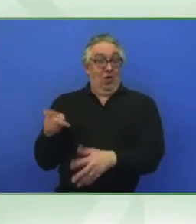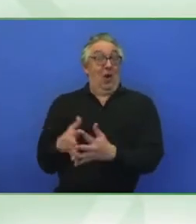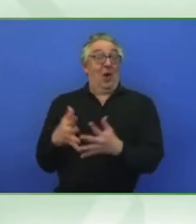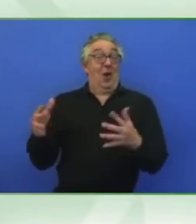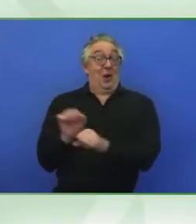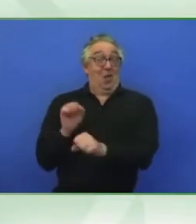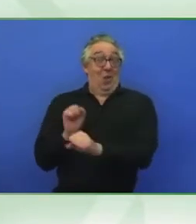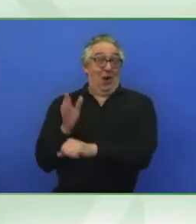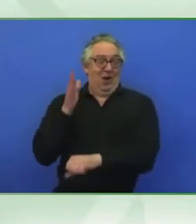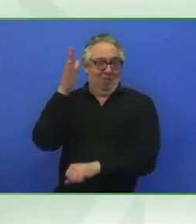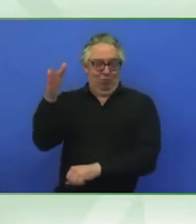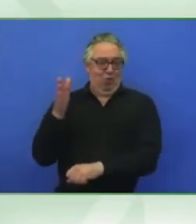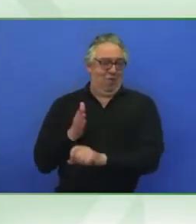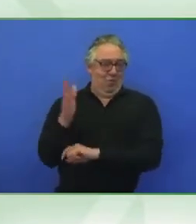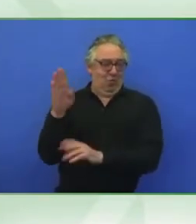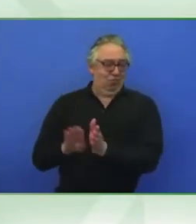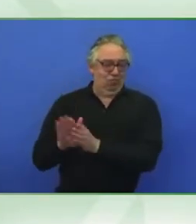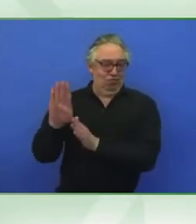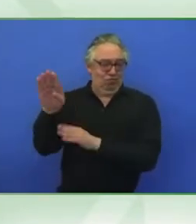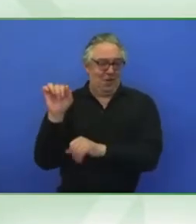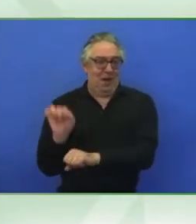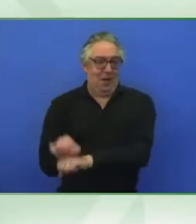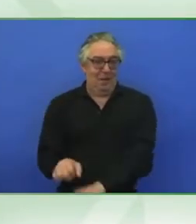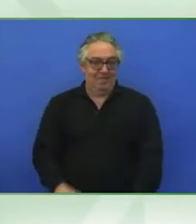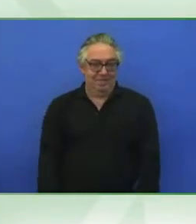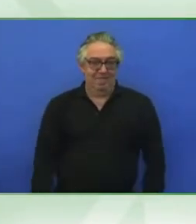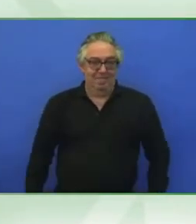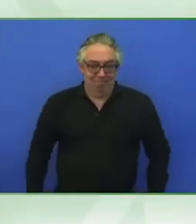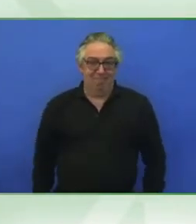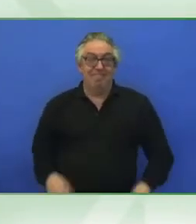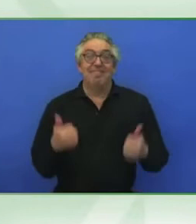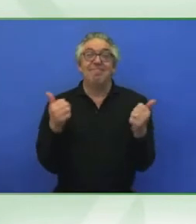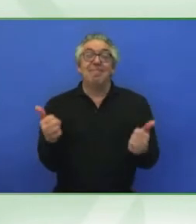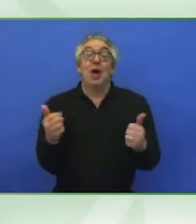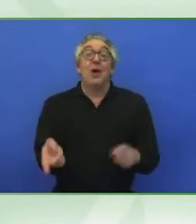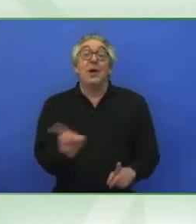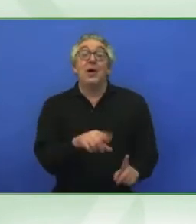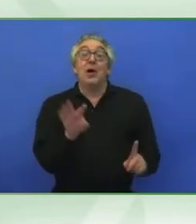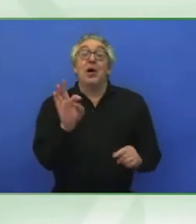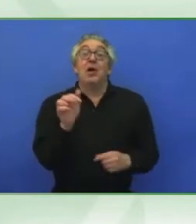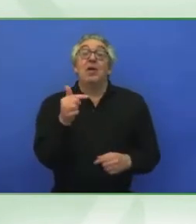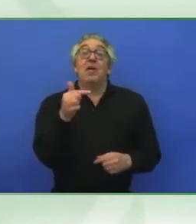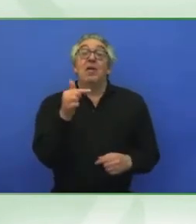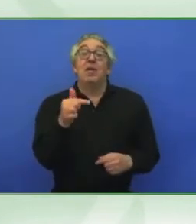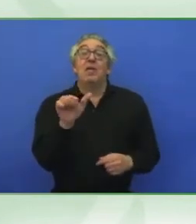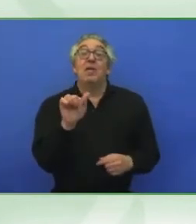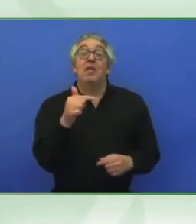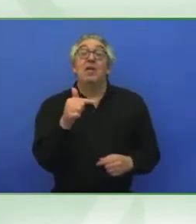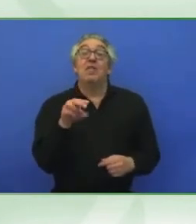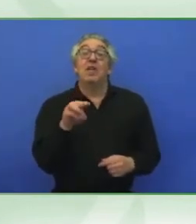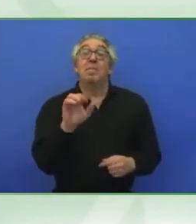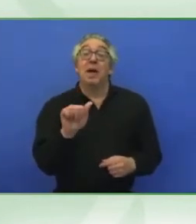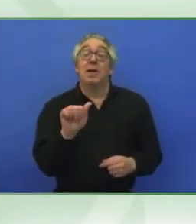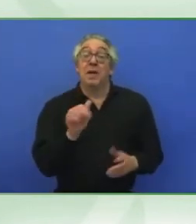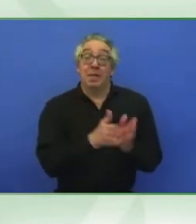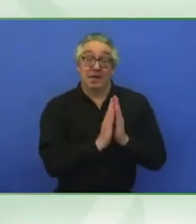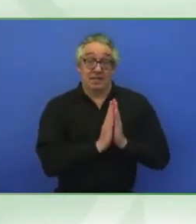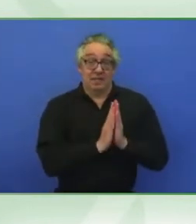challenges and working to change those. Next, Fatma, please could you share and introduce a little bit more about yourself? Fatma?